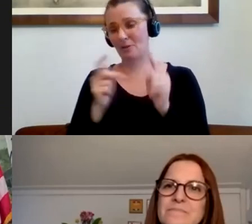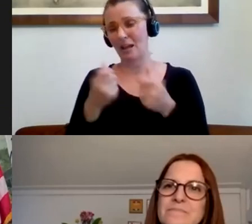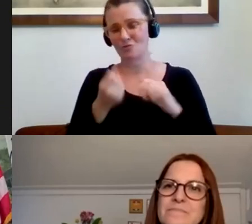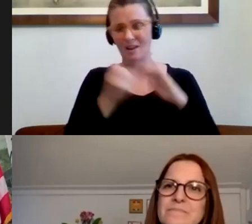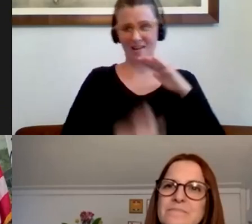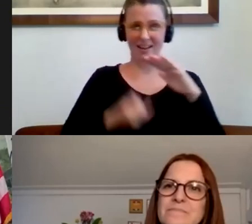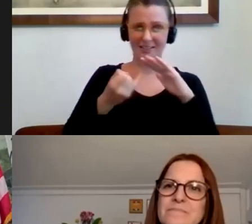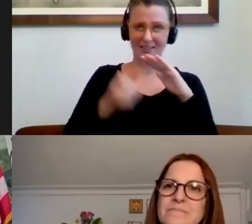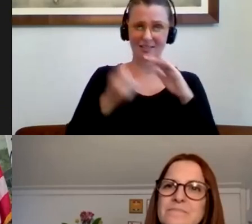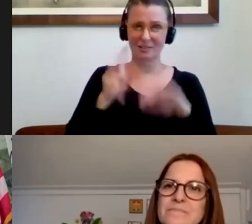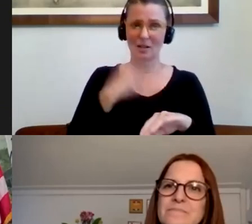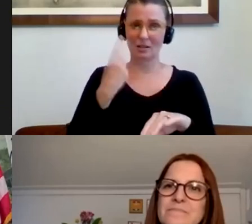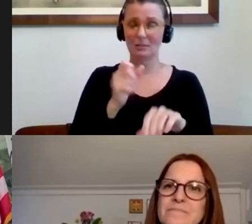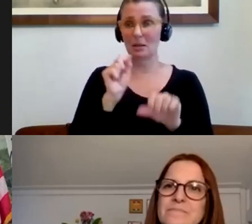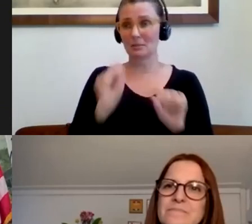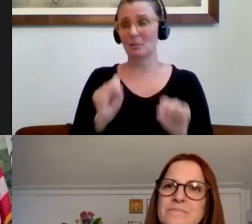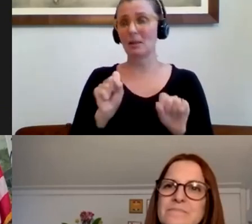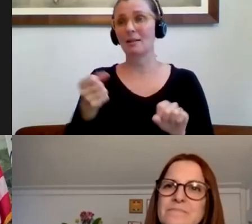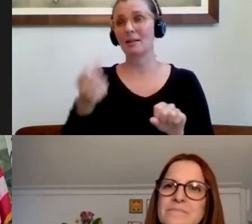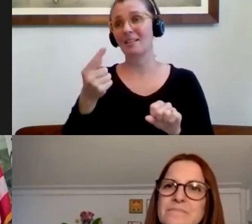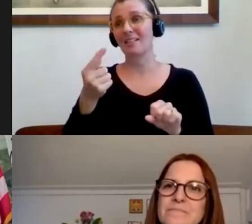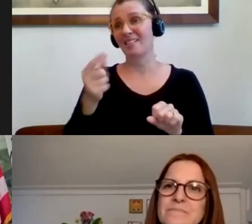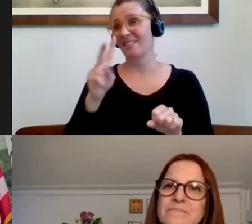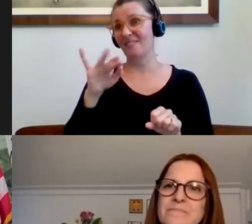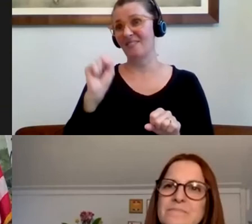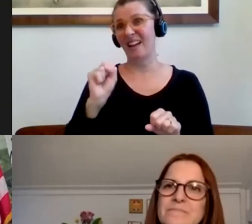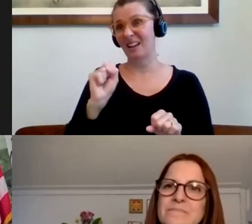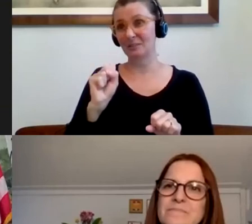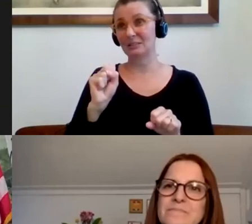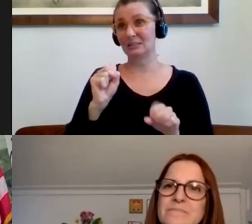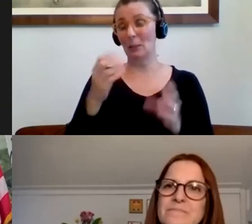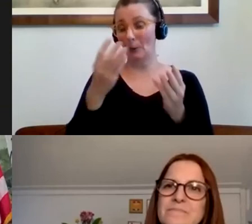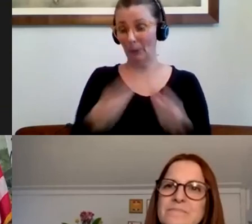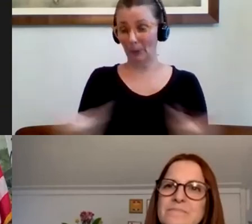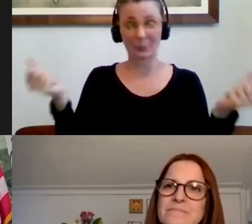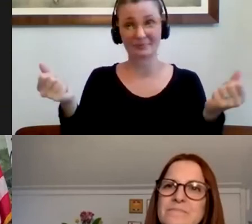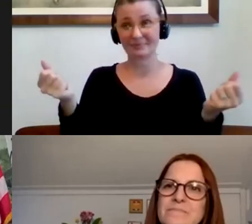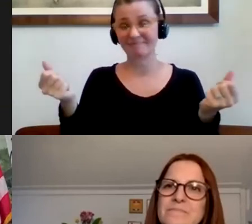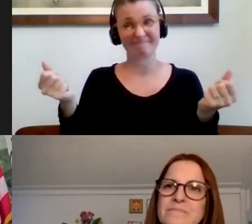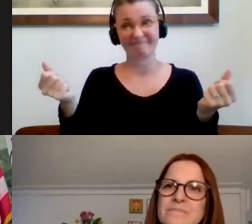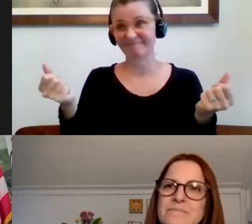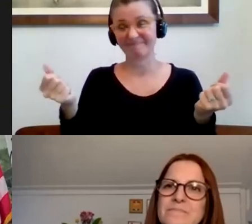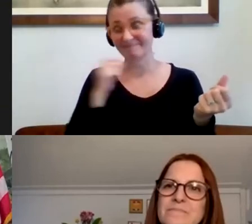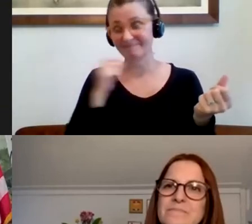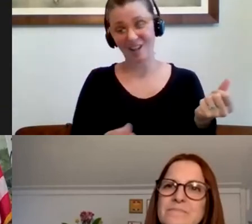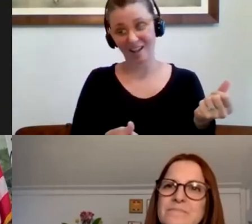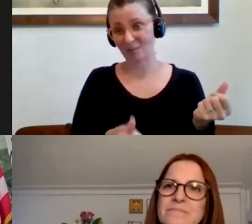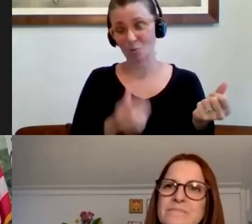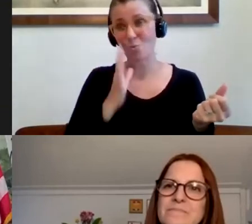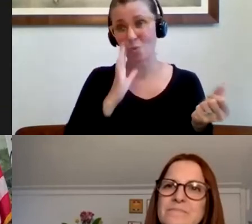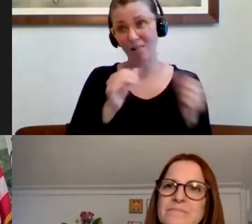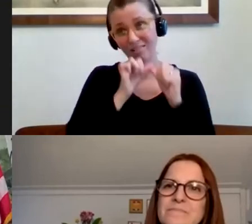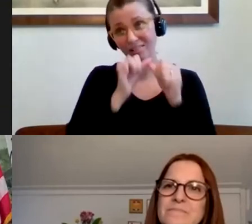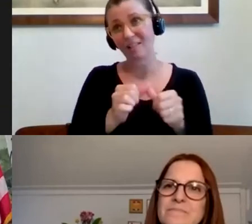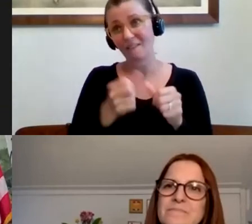This virus is not going away. We're going to live with it for a few years or until there's a vaccine or a cure and nothing